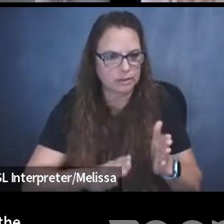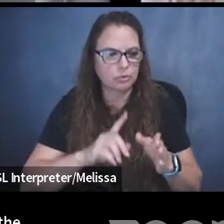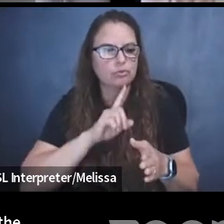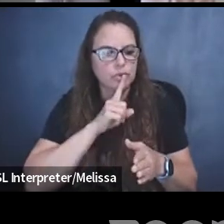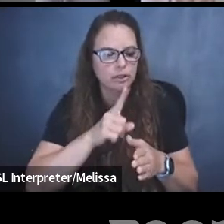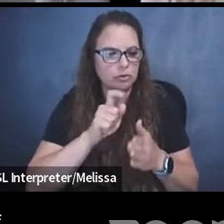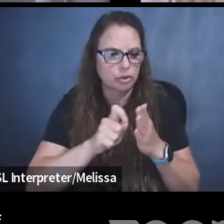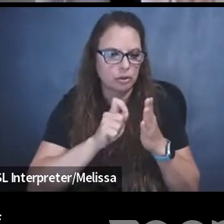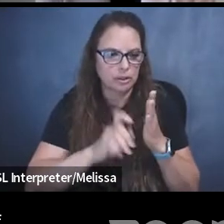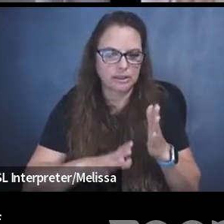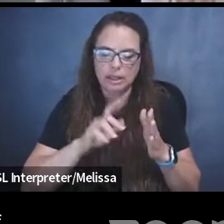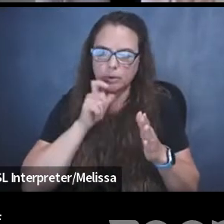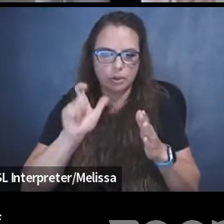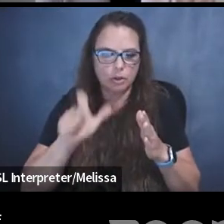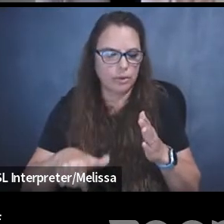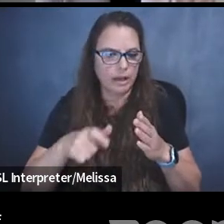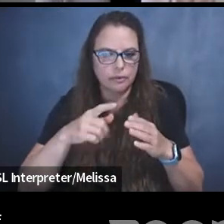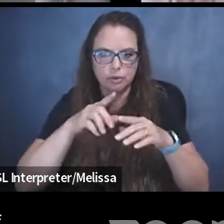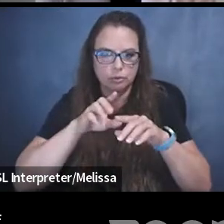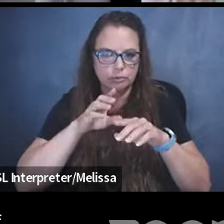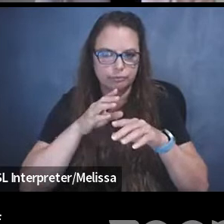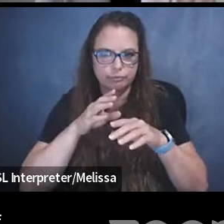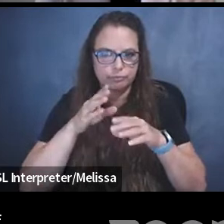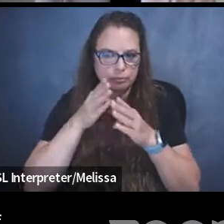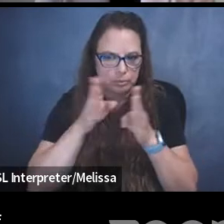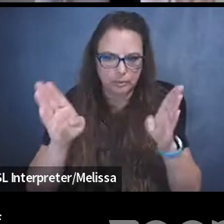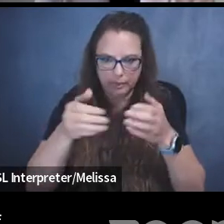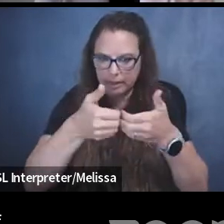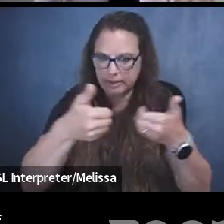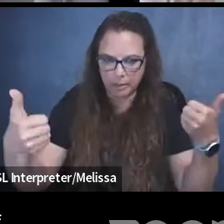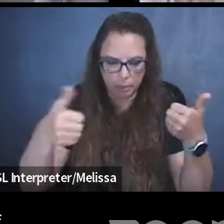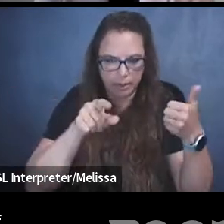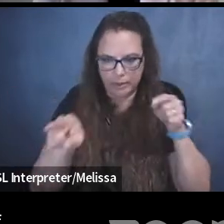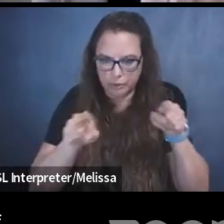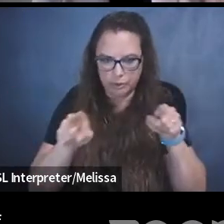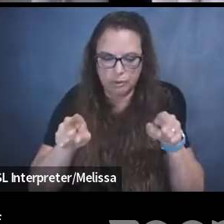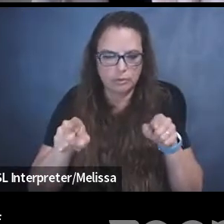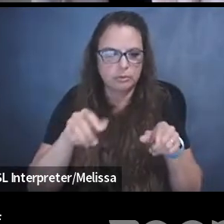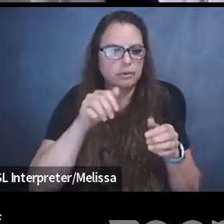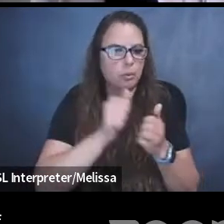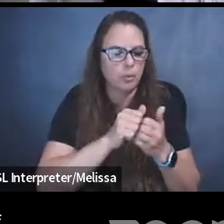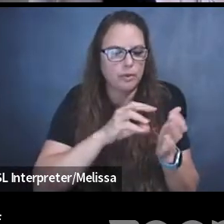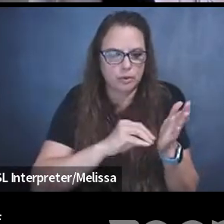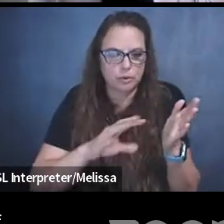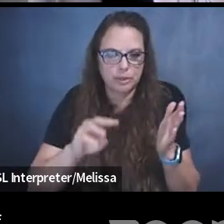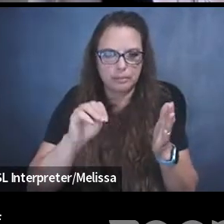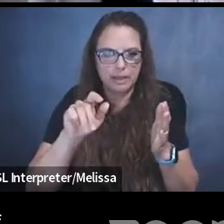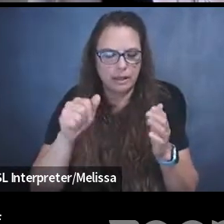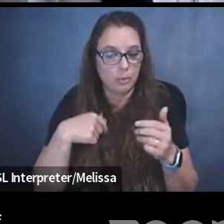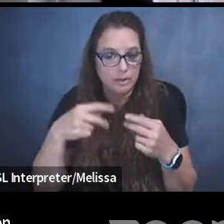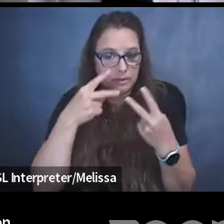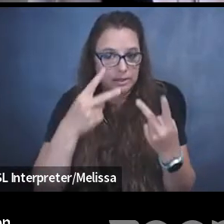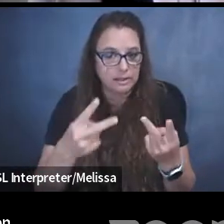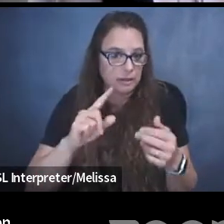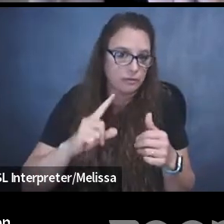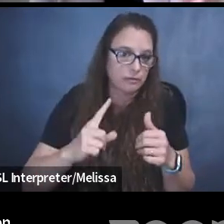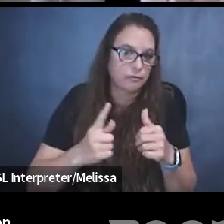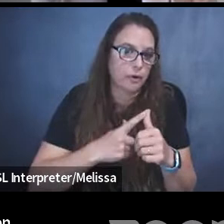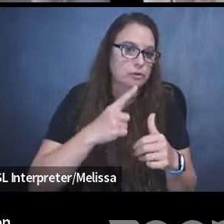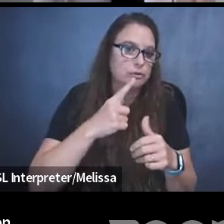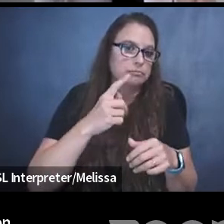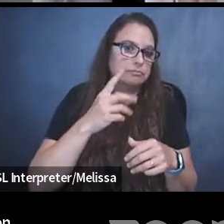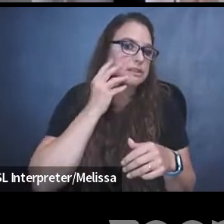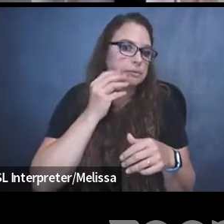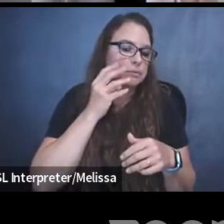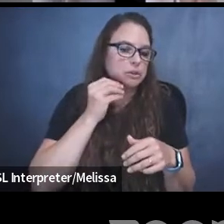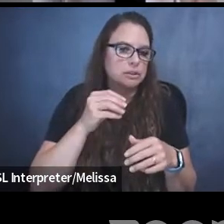depart from these two determinations within the context of student media. Um, we've seen firsthand through our paper, and I'm sure that you'll see as well if